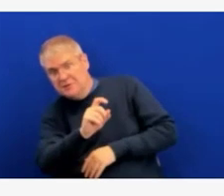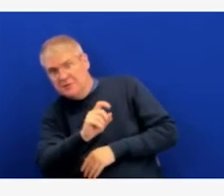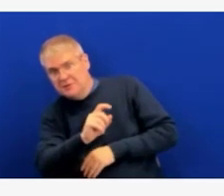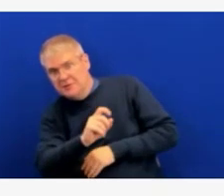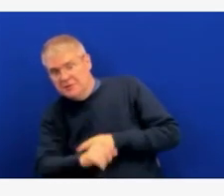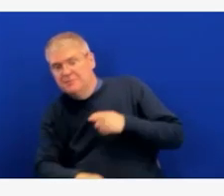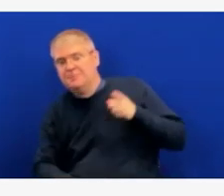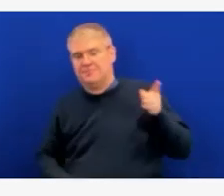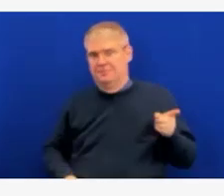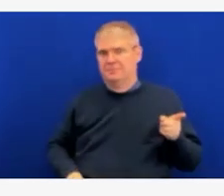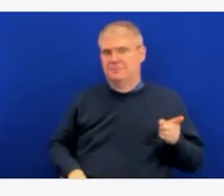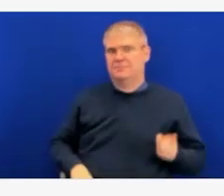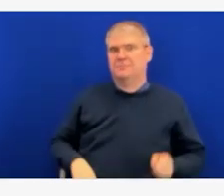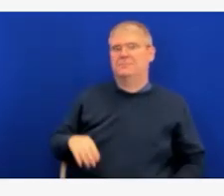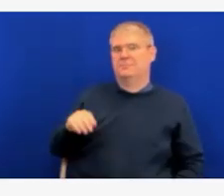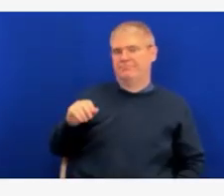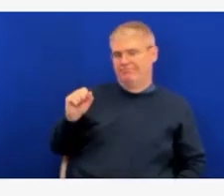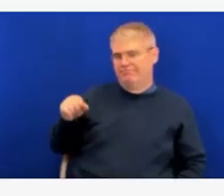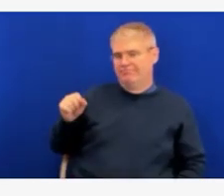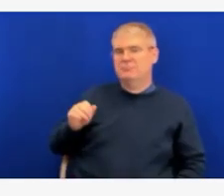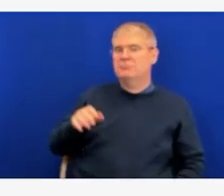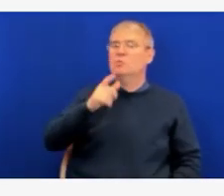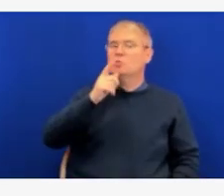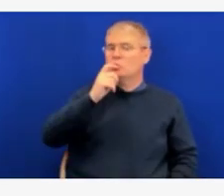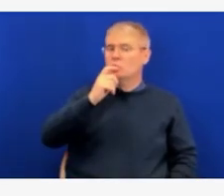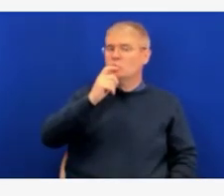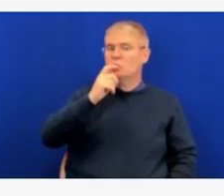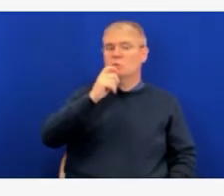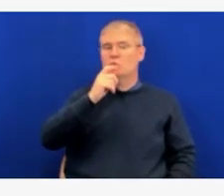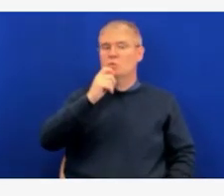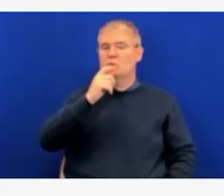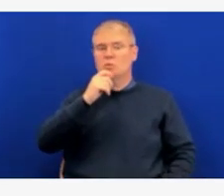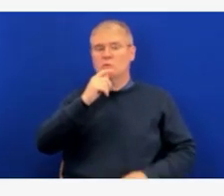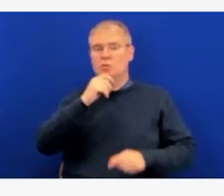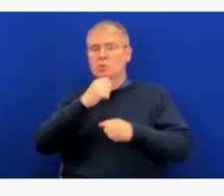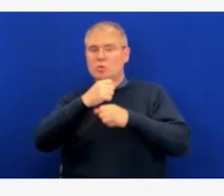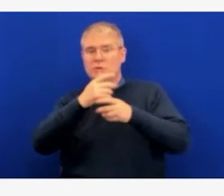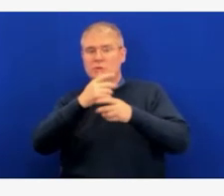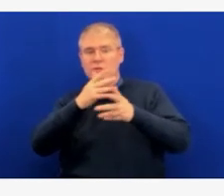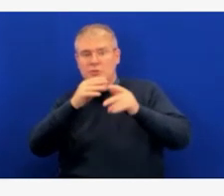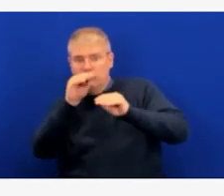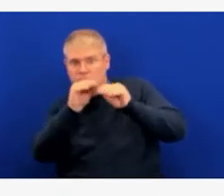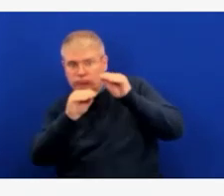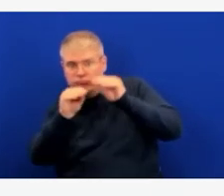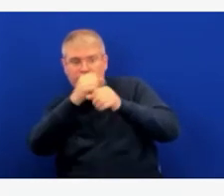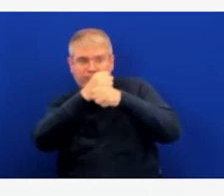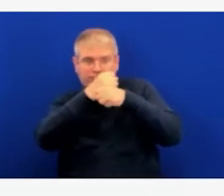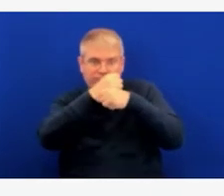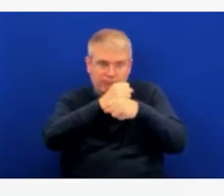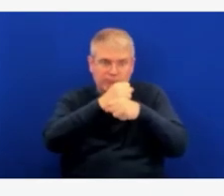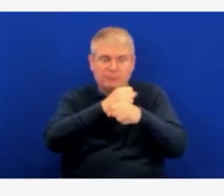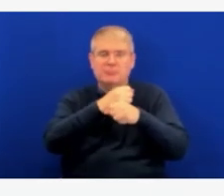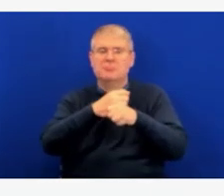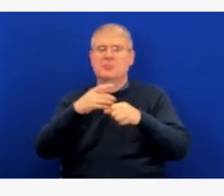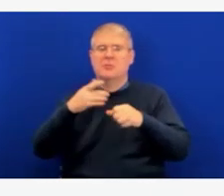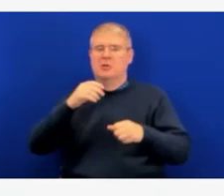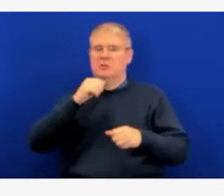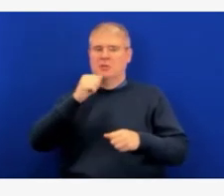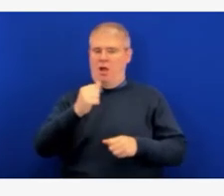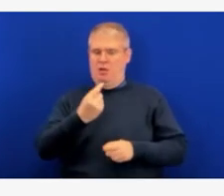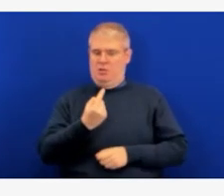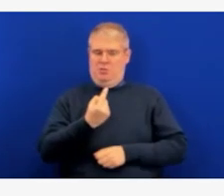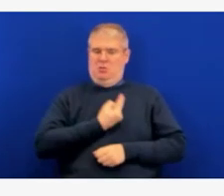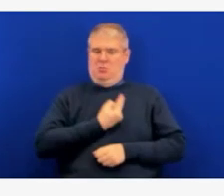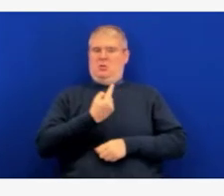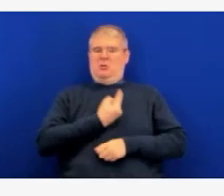they're not models that we own or we are constructing ourselves. And that consortium will take into